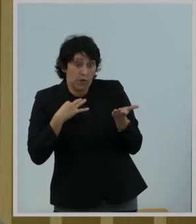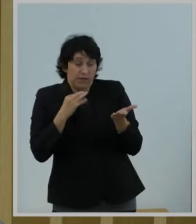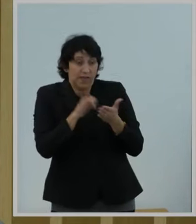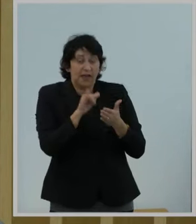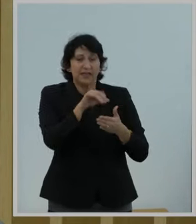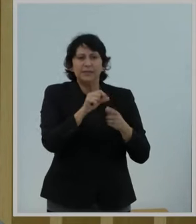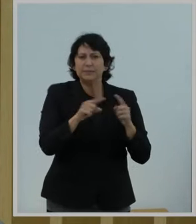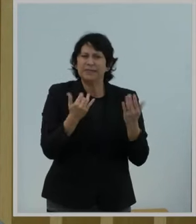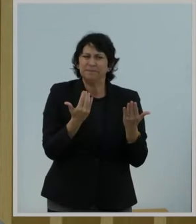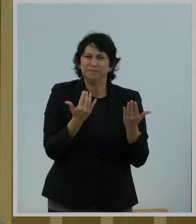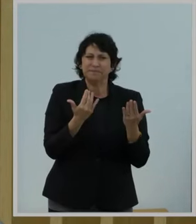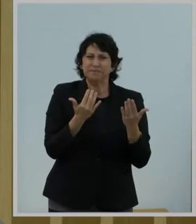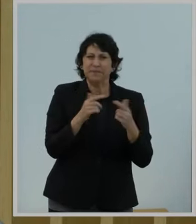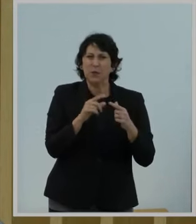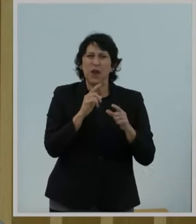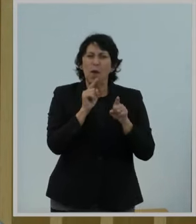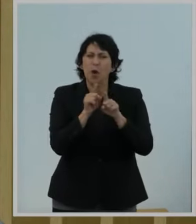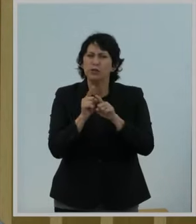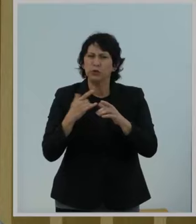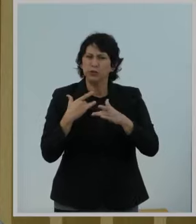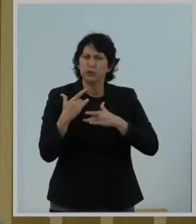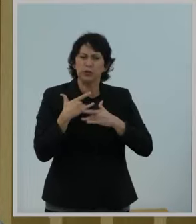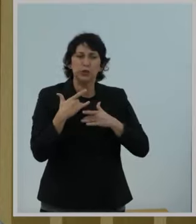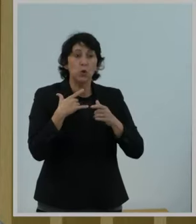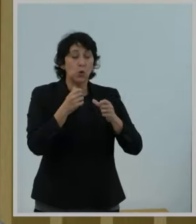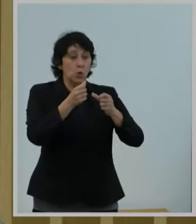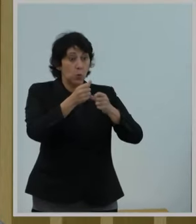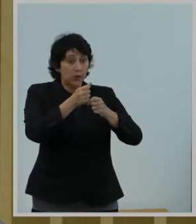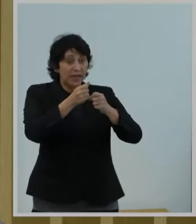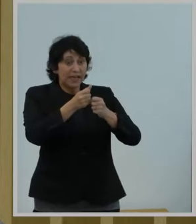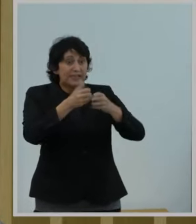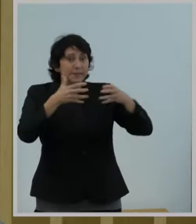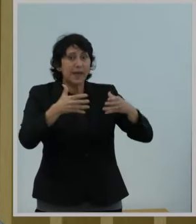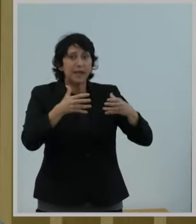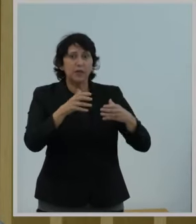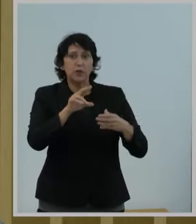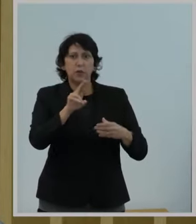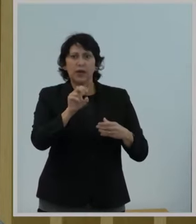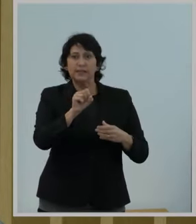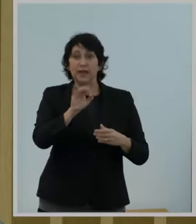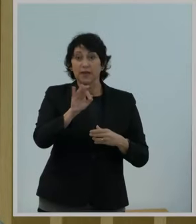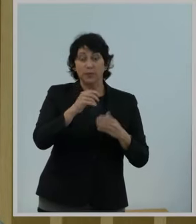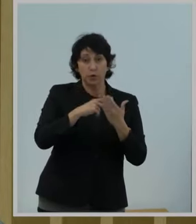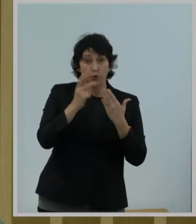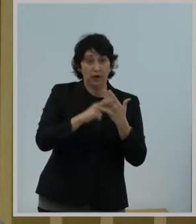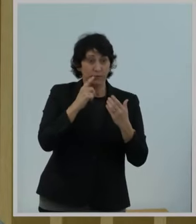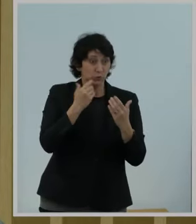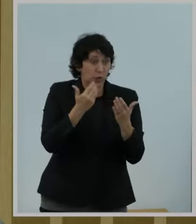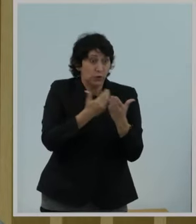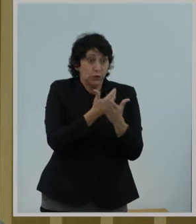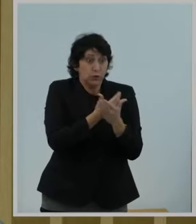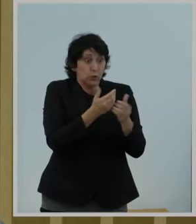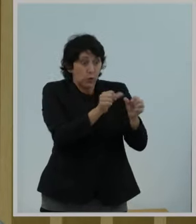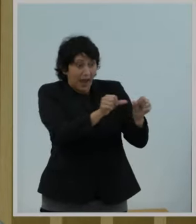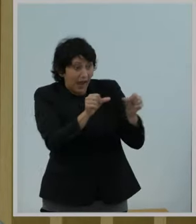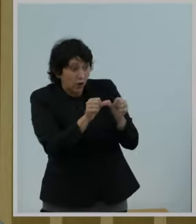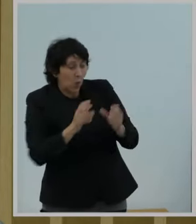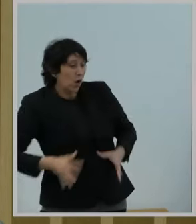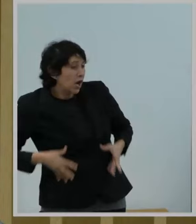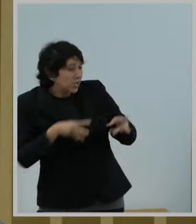ruling. I'm also concerned that we're expanding the USF program into an entirely new funding area without